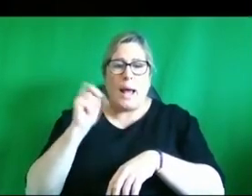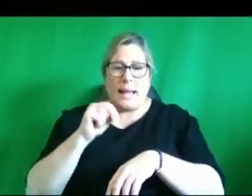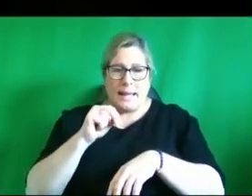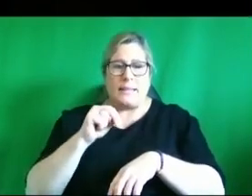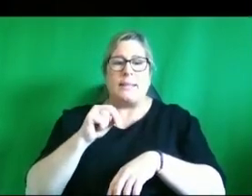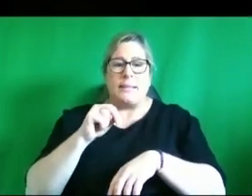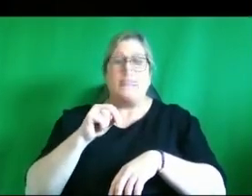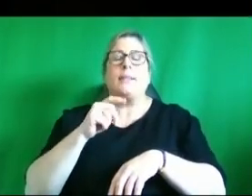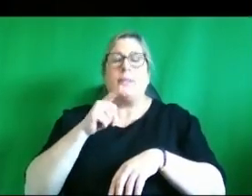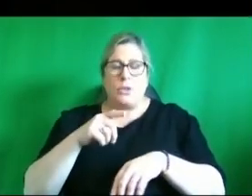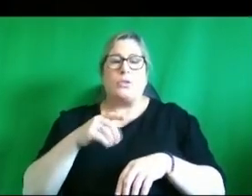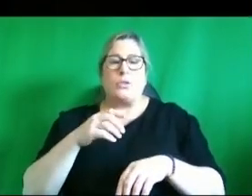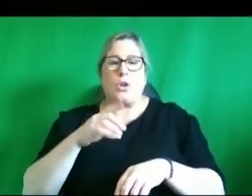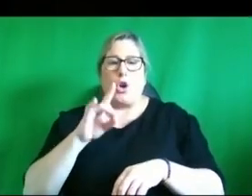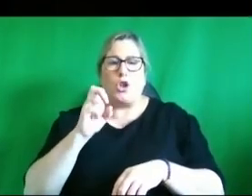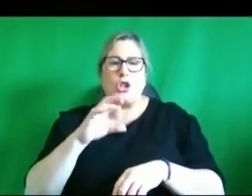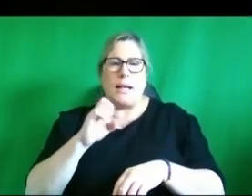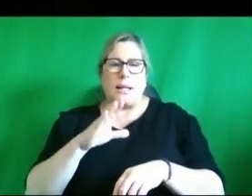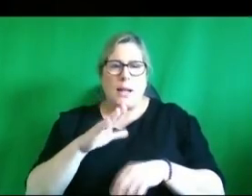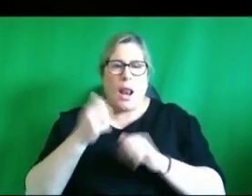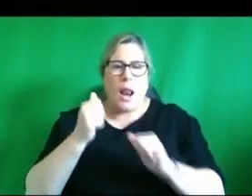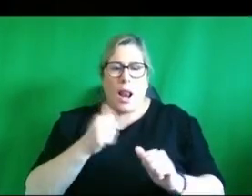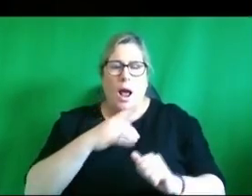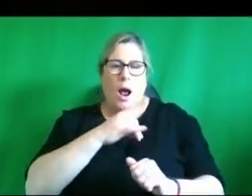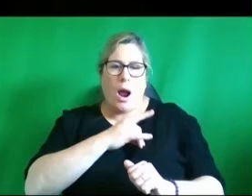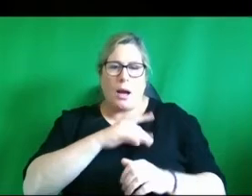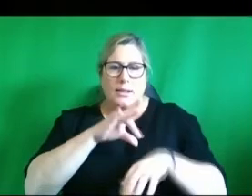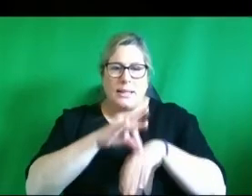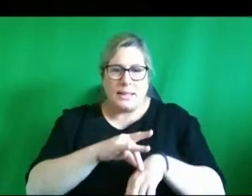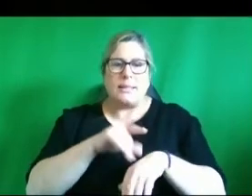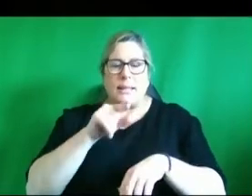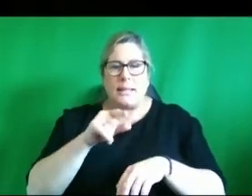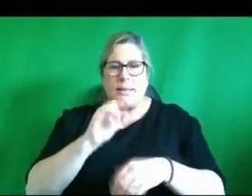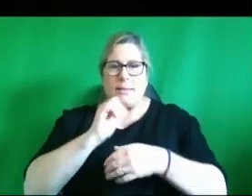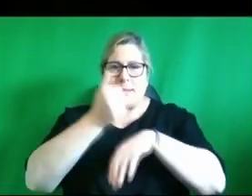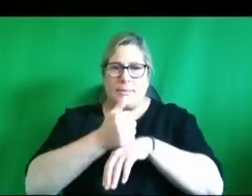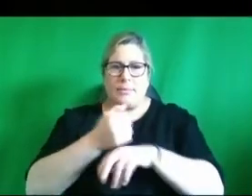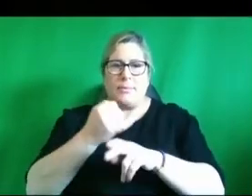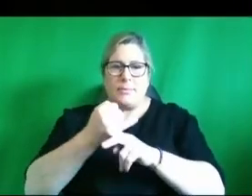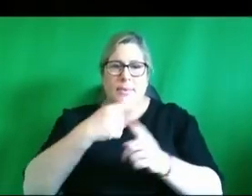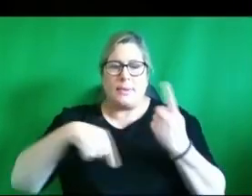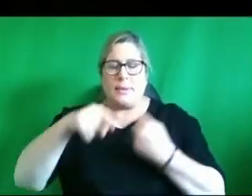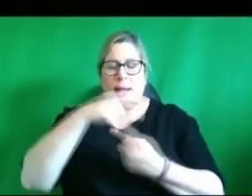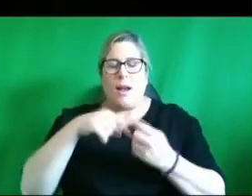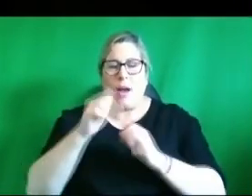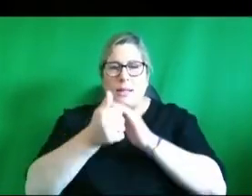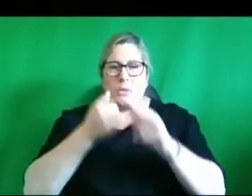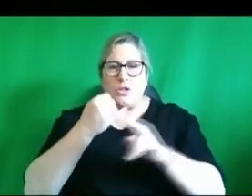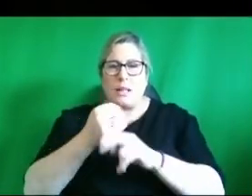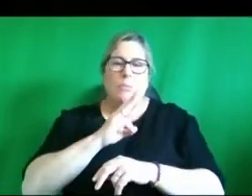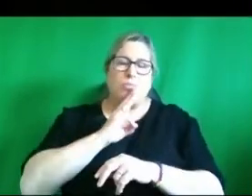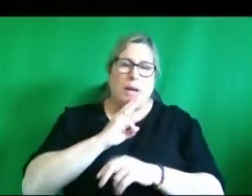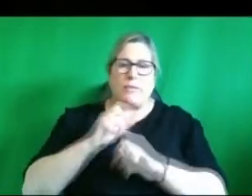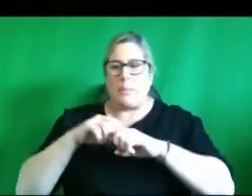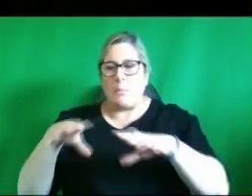congenital heart disease network and he has extensive international management governance and directorial experience in both the private and